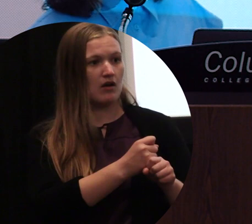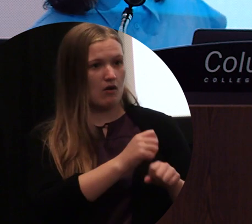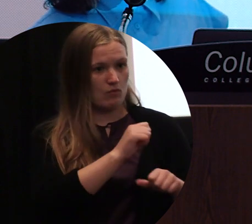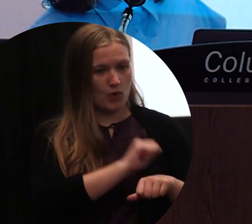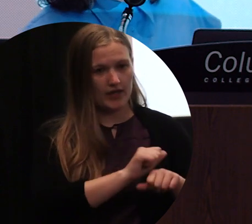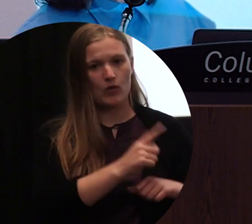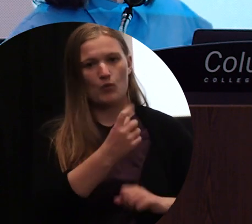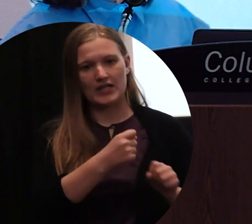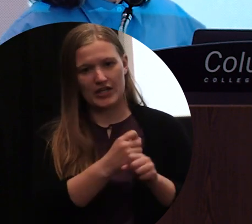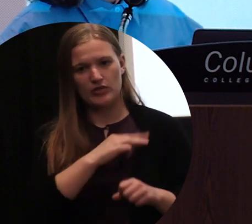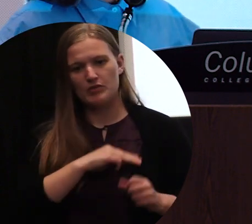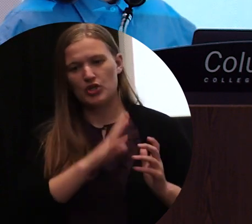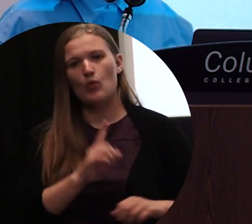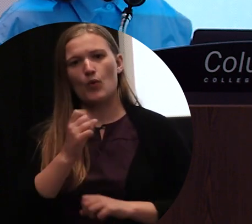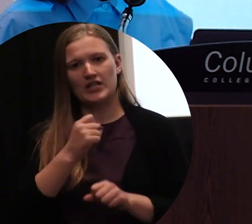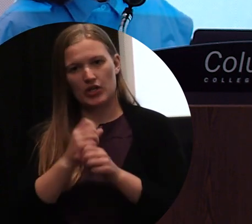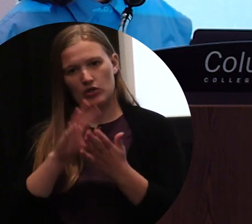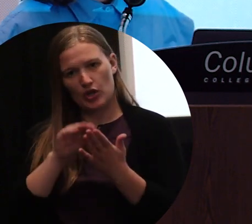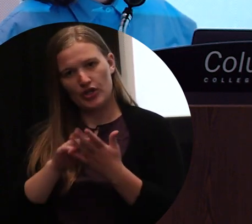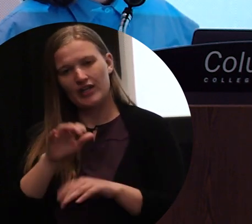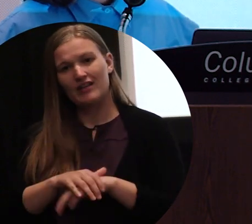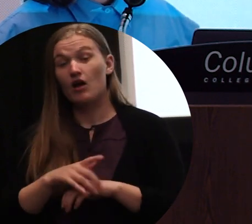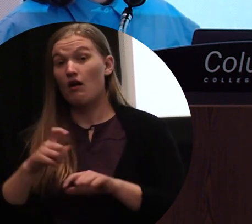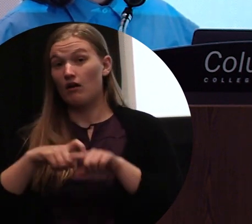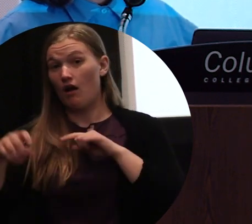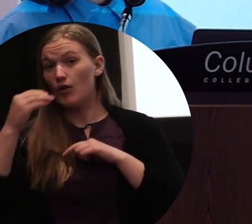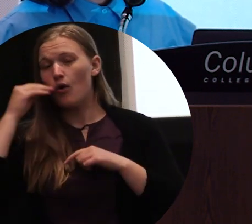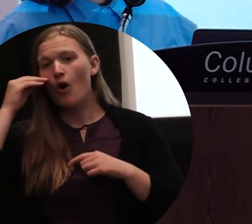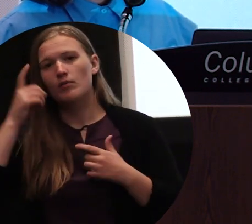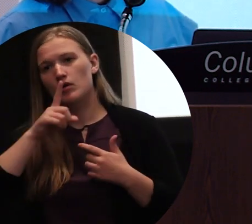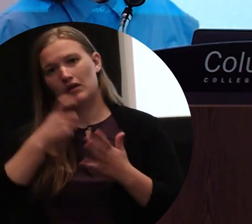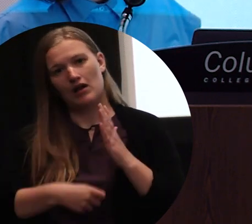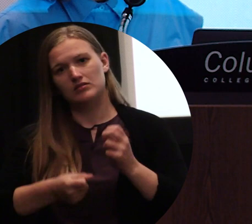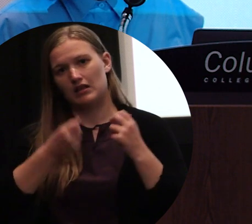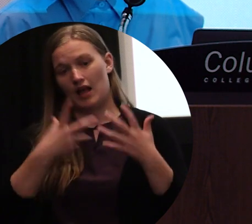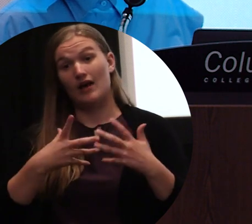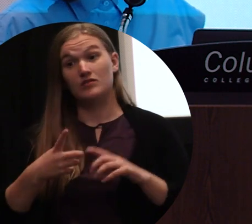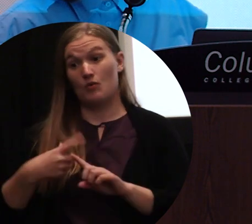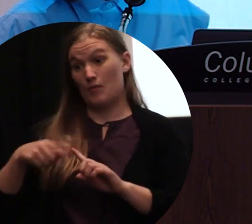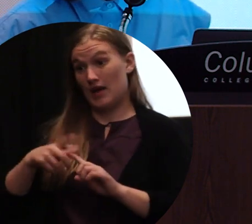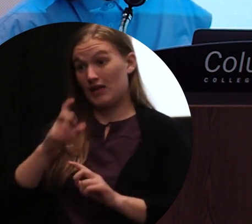A phone call home to Korea cost so much money. By the time my mom and grandma stopped crying, their phone time was up.